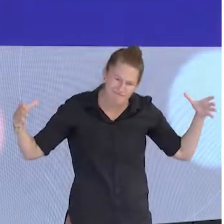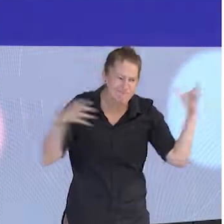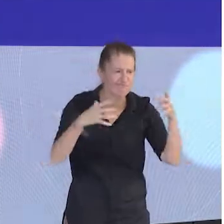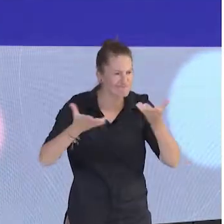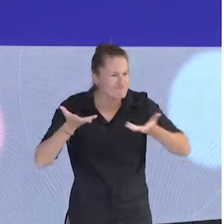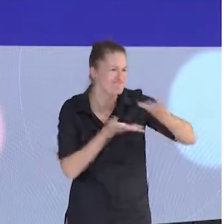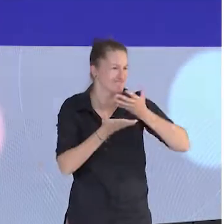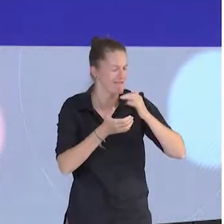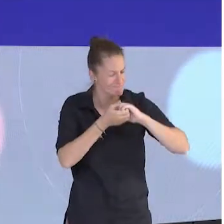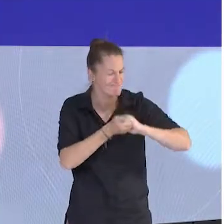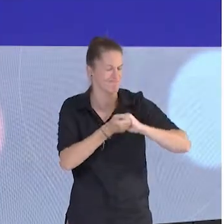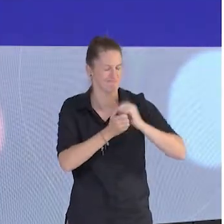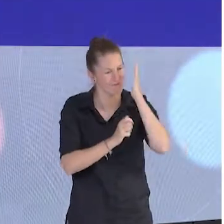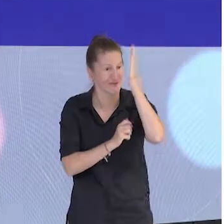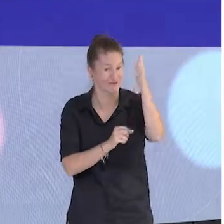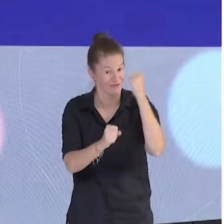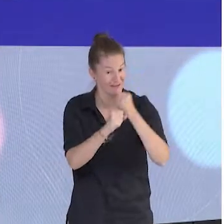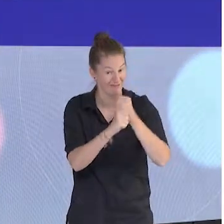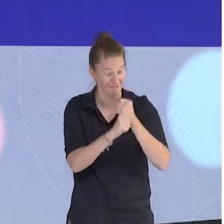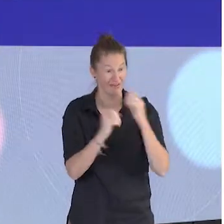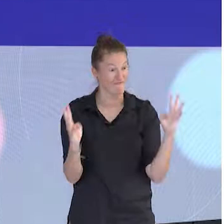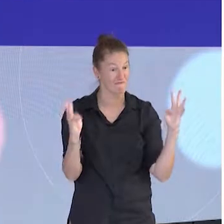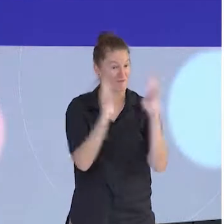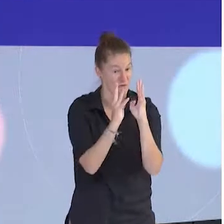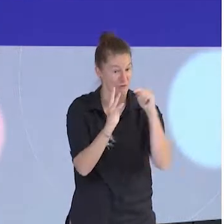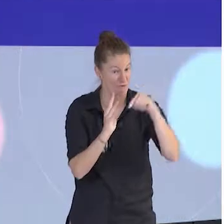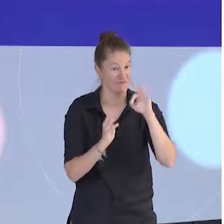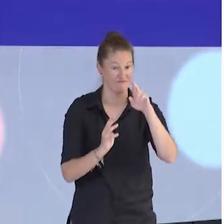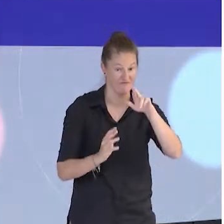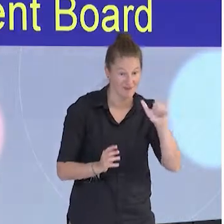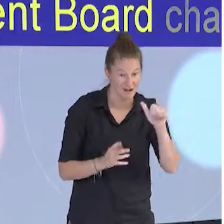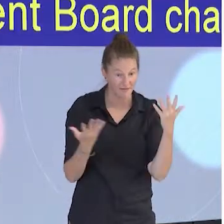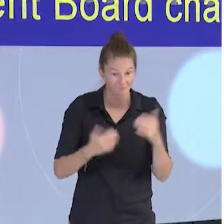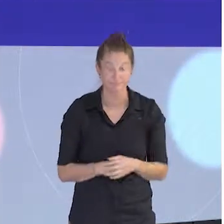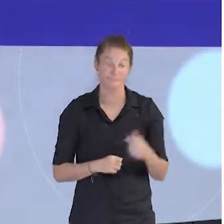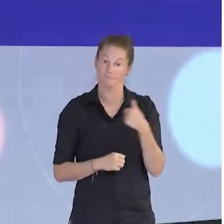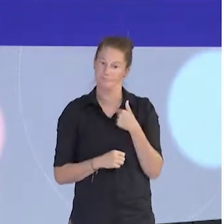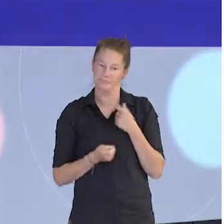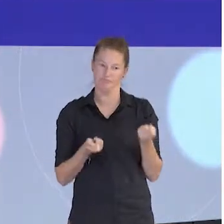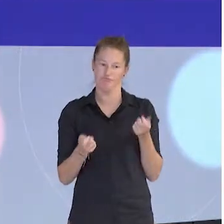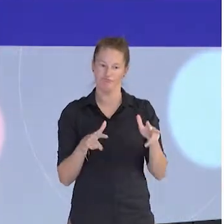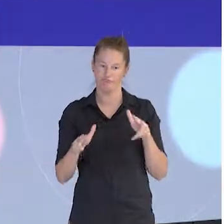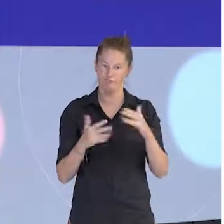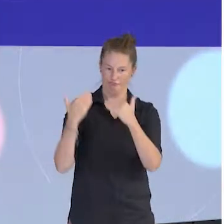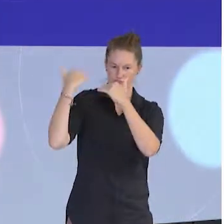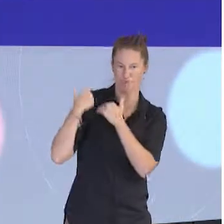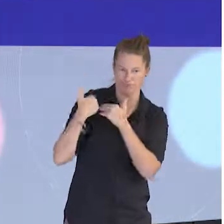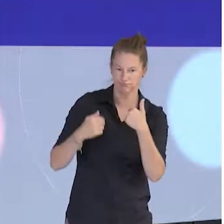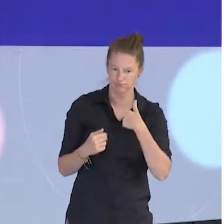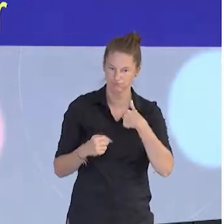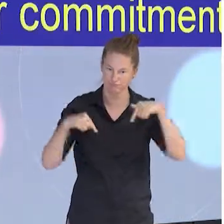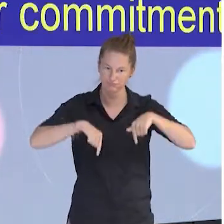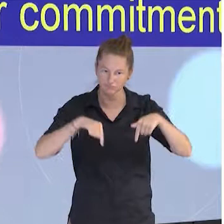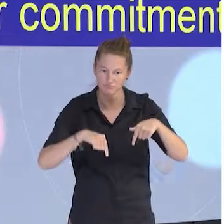As a FRA management board chair, I would just like to give our commitment and many management board members and former